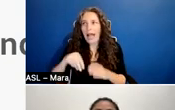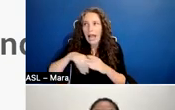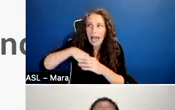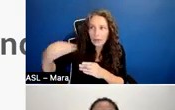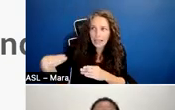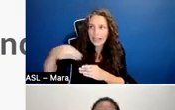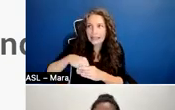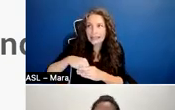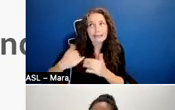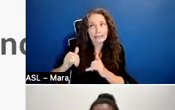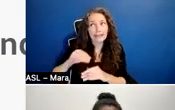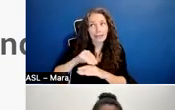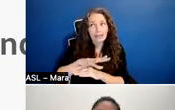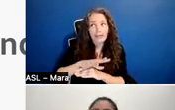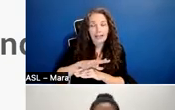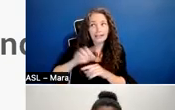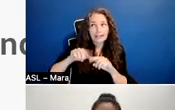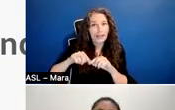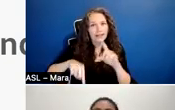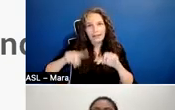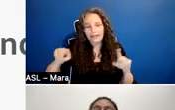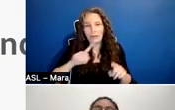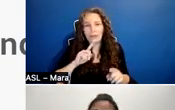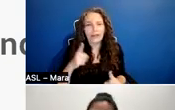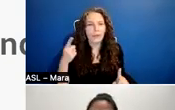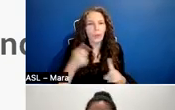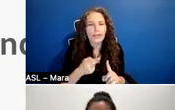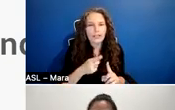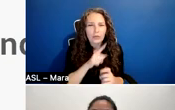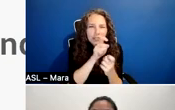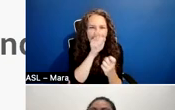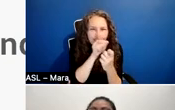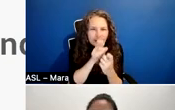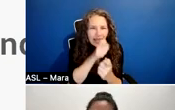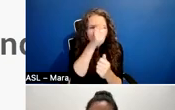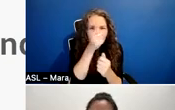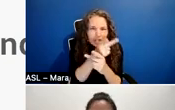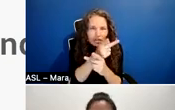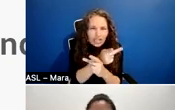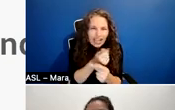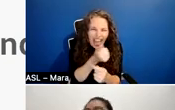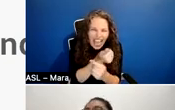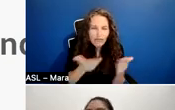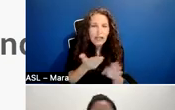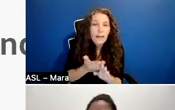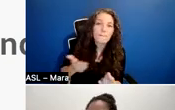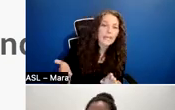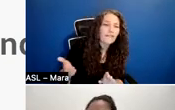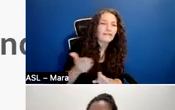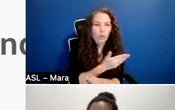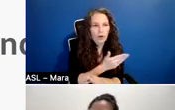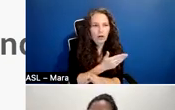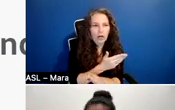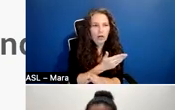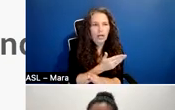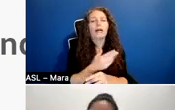so it's really the time that you're crossing your T's, dotting your I's before you go into production, because once you start production, that's a train